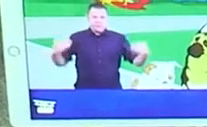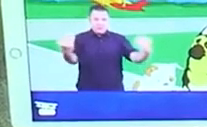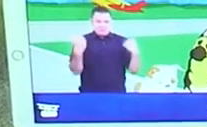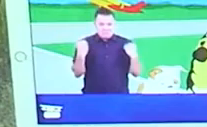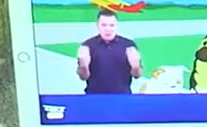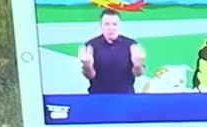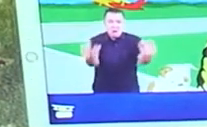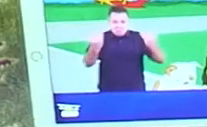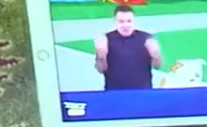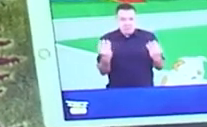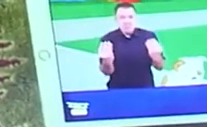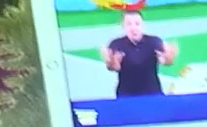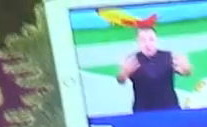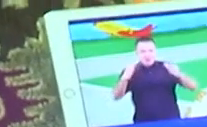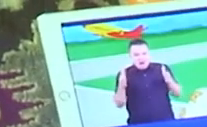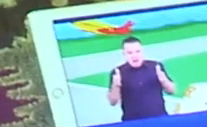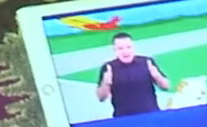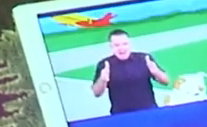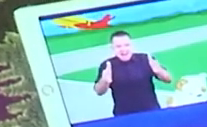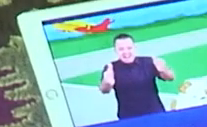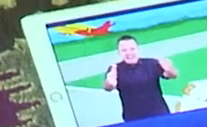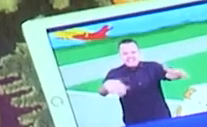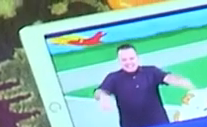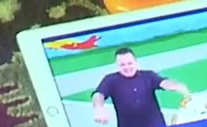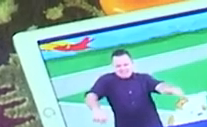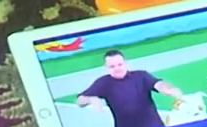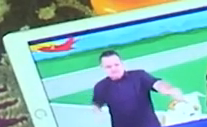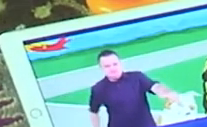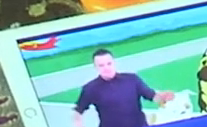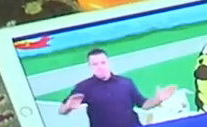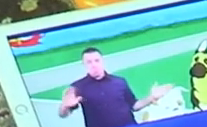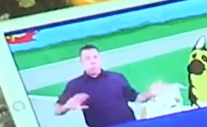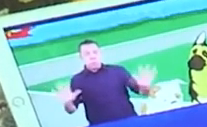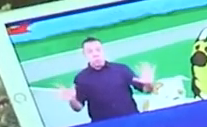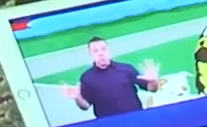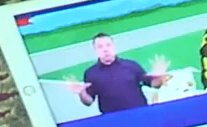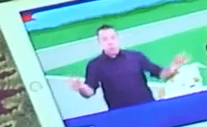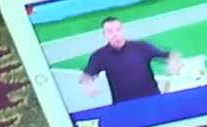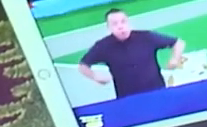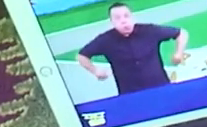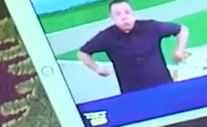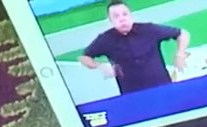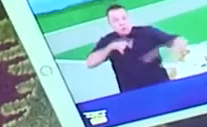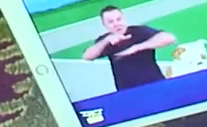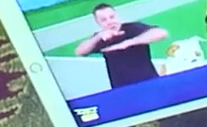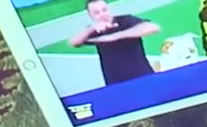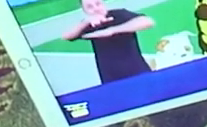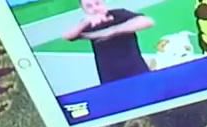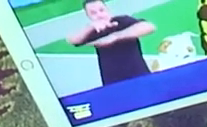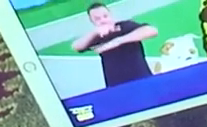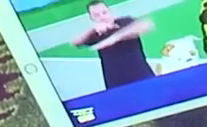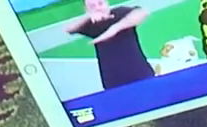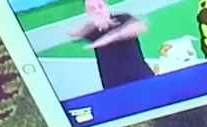Her parents set up the iPad near her, and she's so engaged in these stories. When a baby